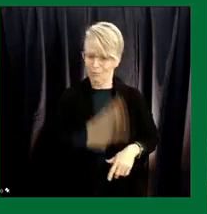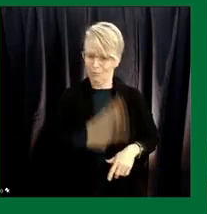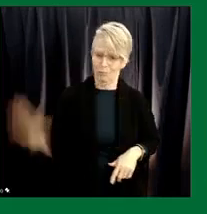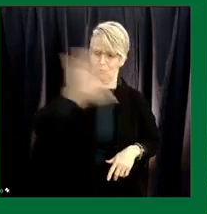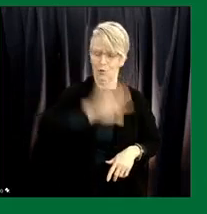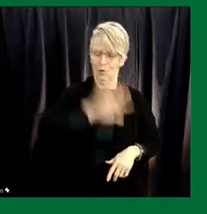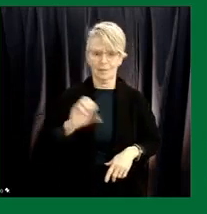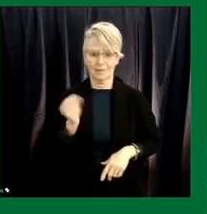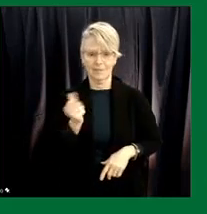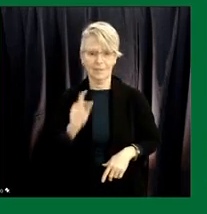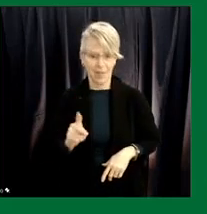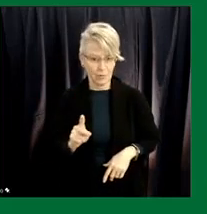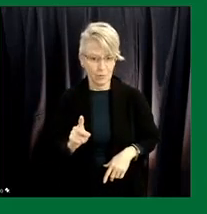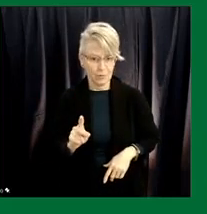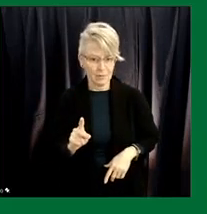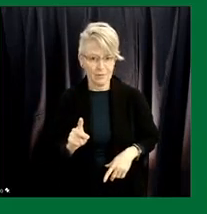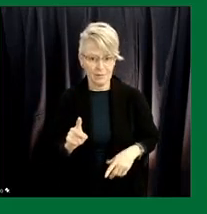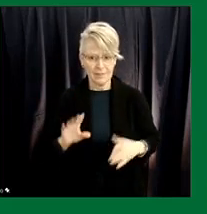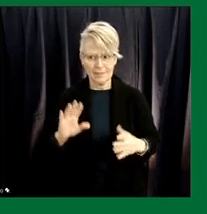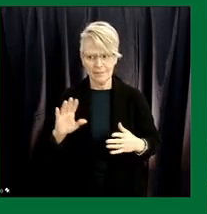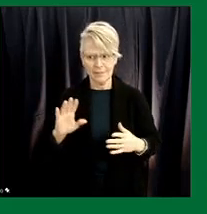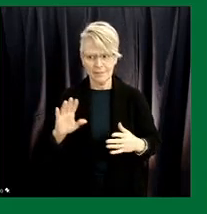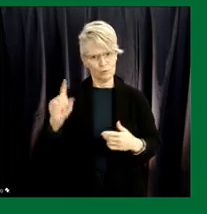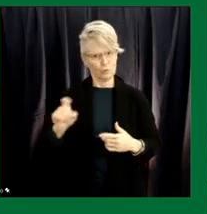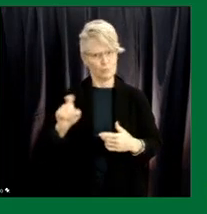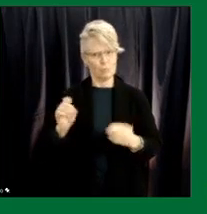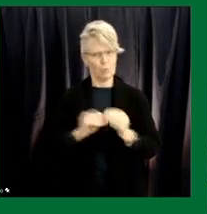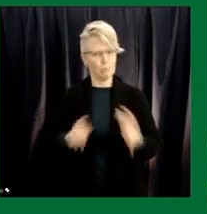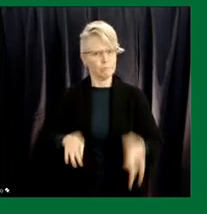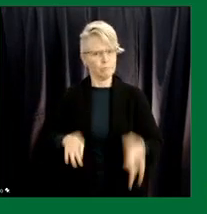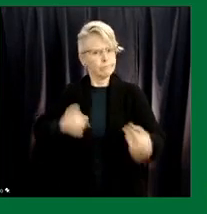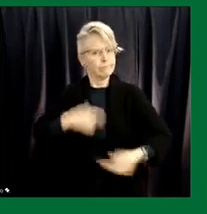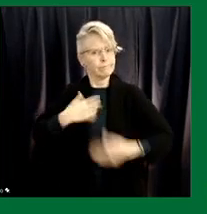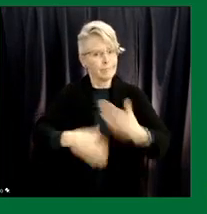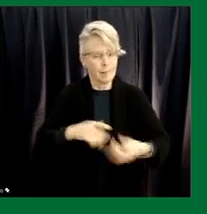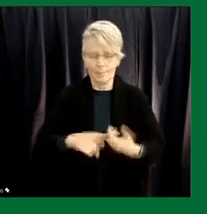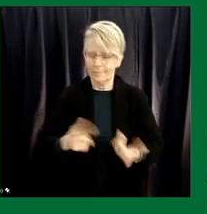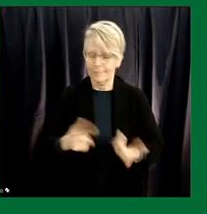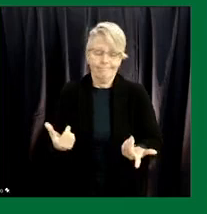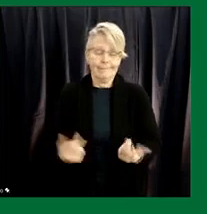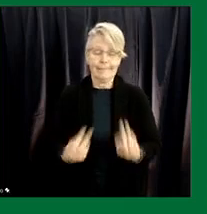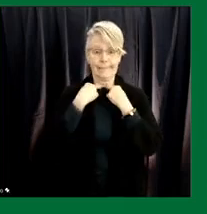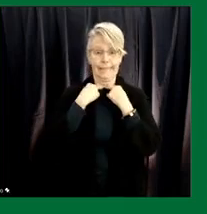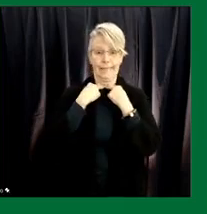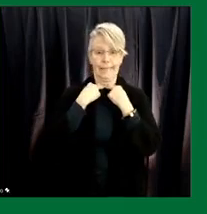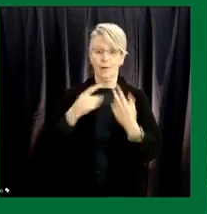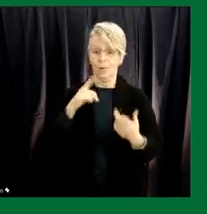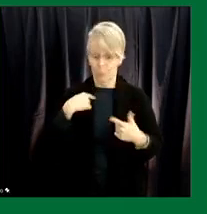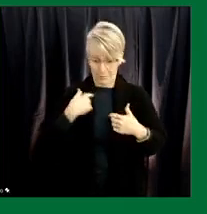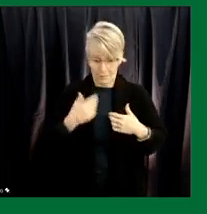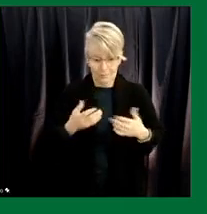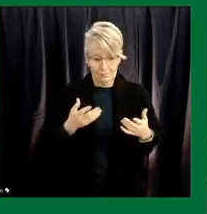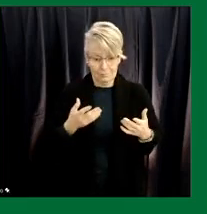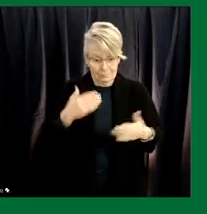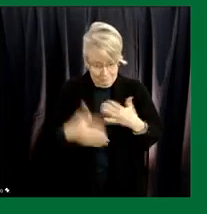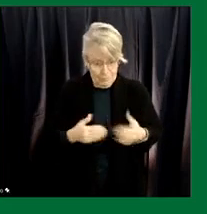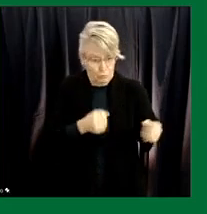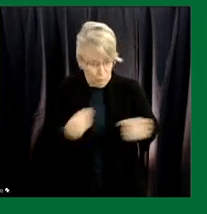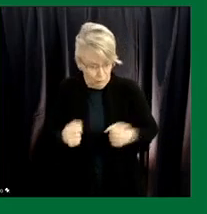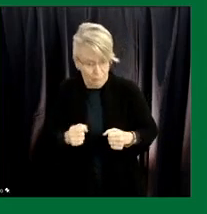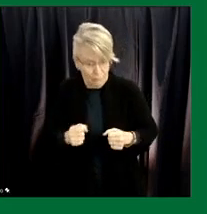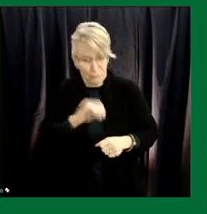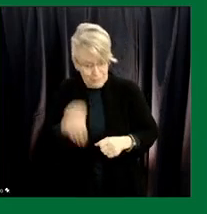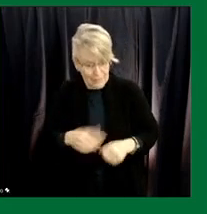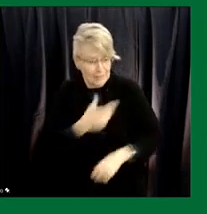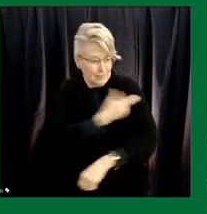province and doing so in a more consistent basis. Despite Saskatchewan's strong record relative to the rest of Canada, Canada is